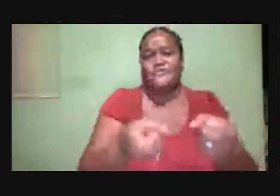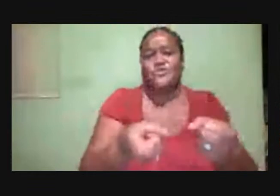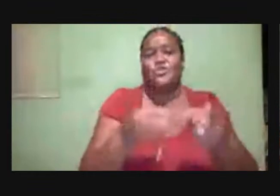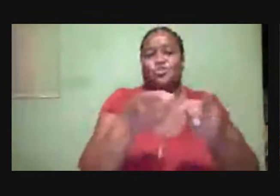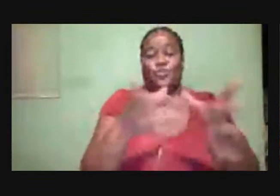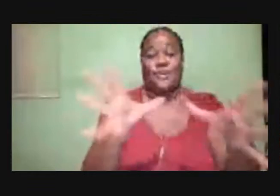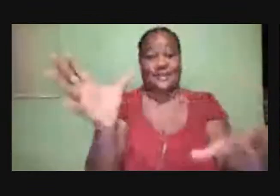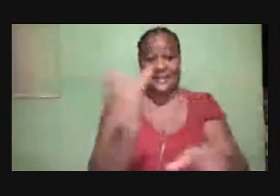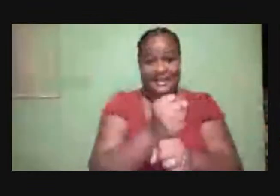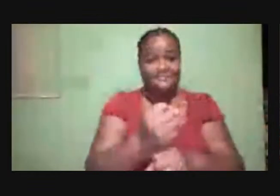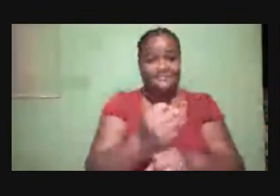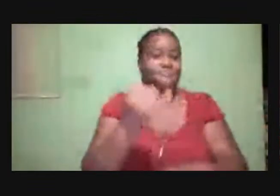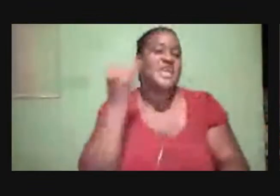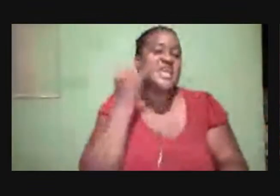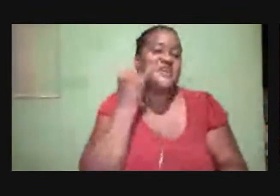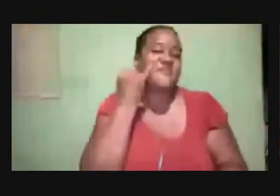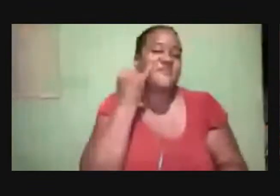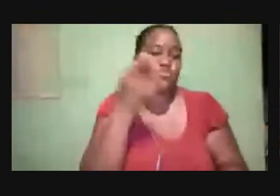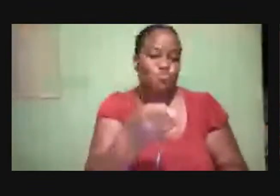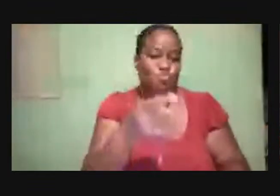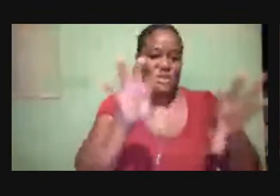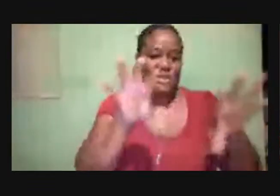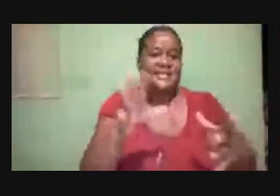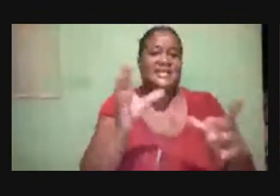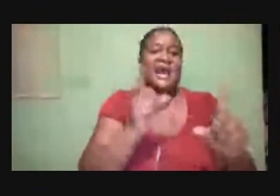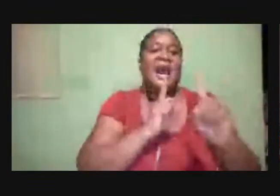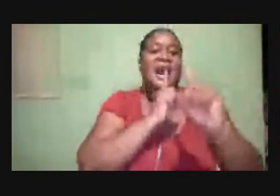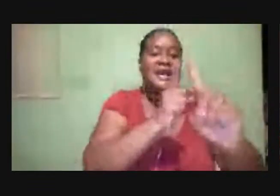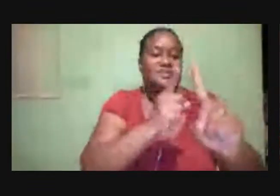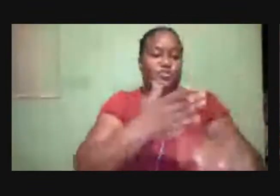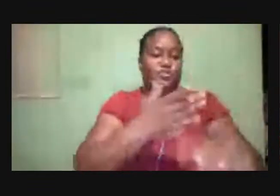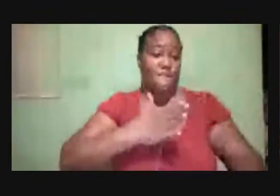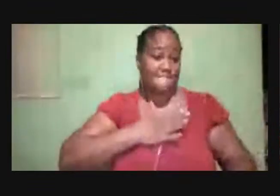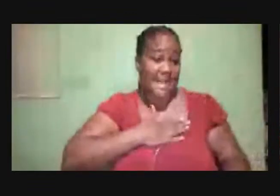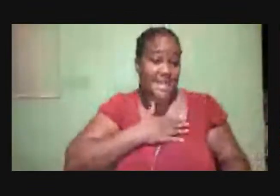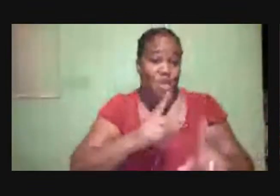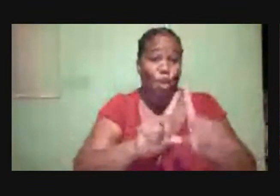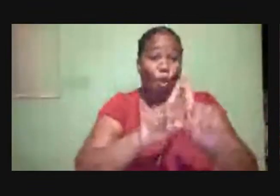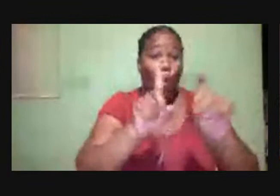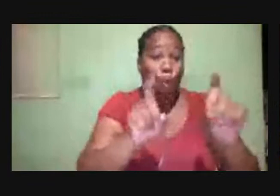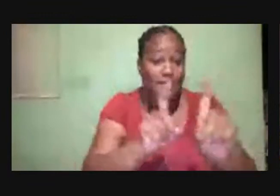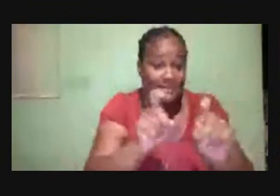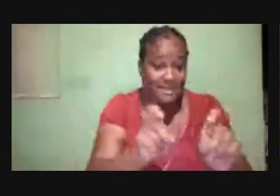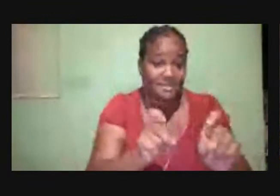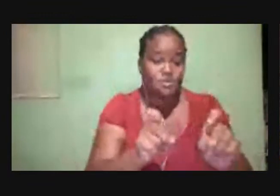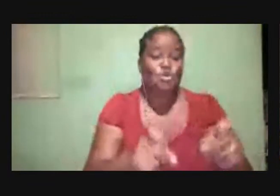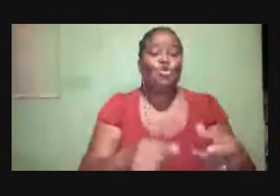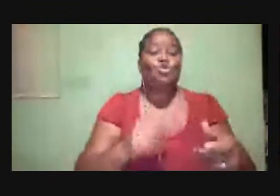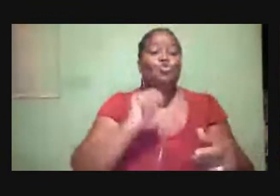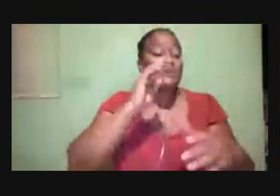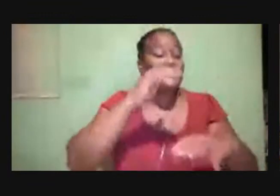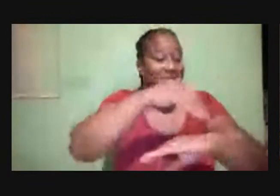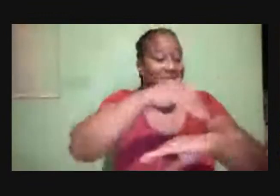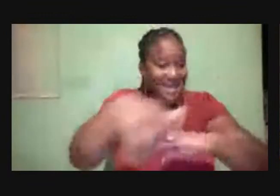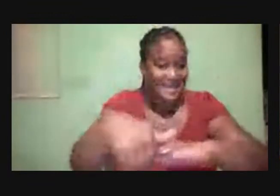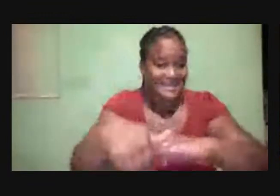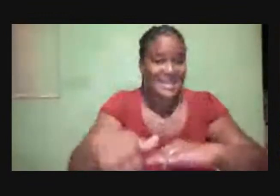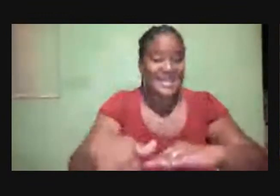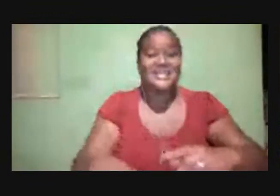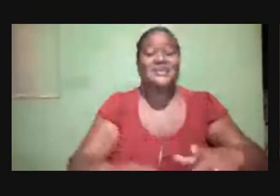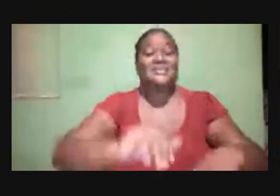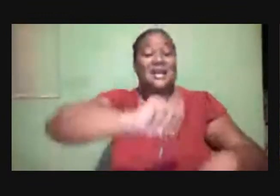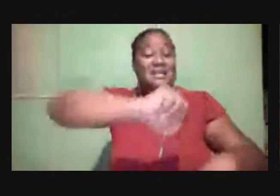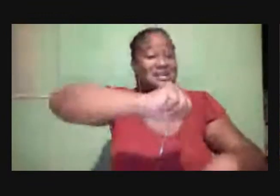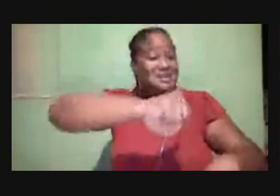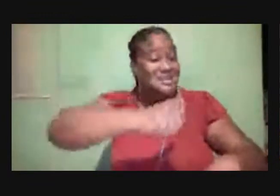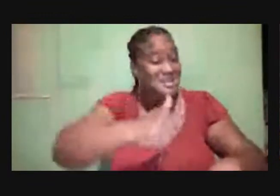answer my question. And tonight also there is a bonus. There is a bonus